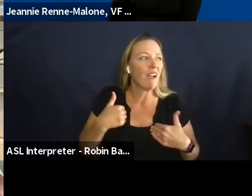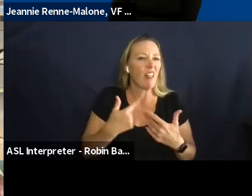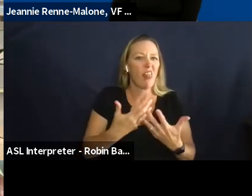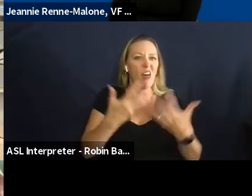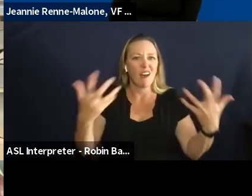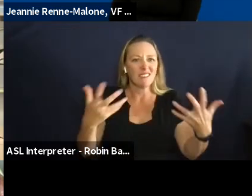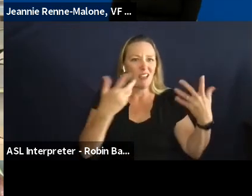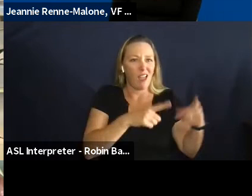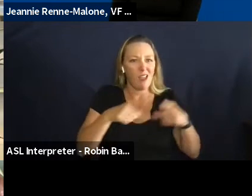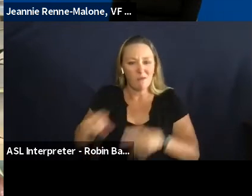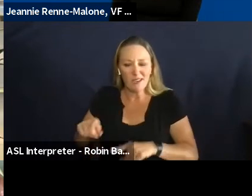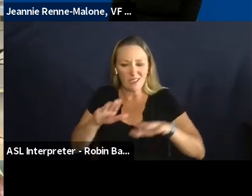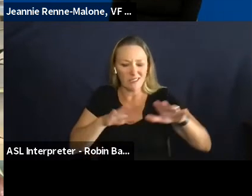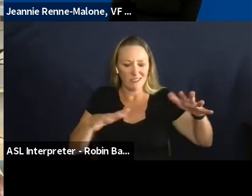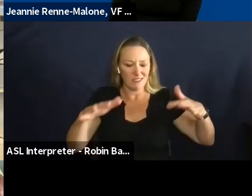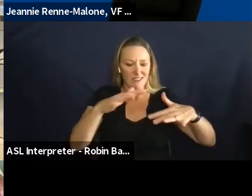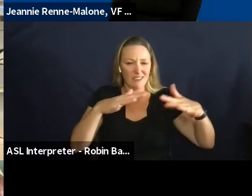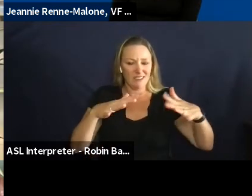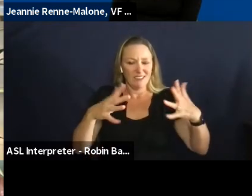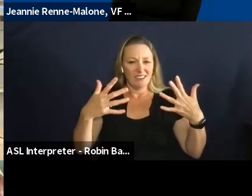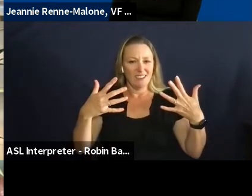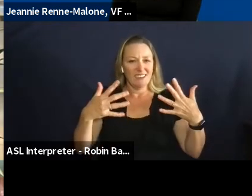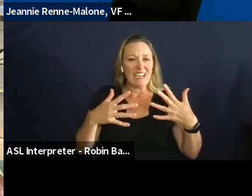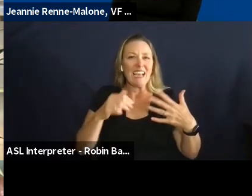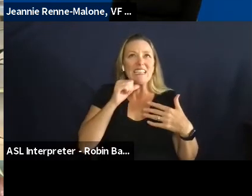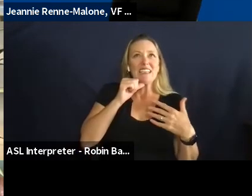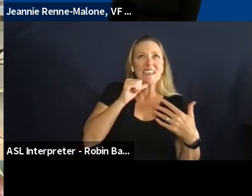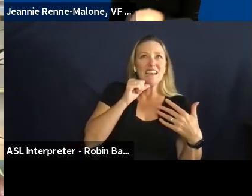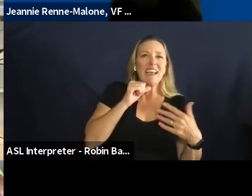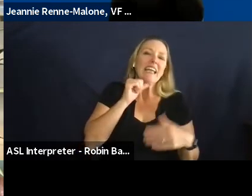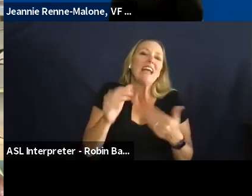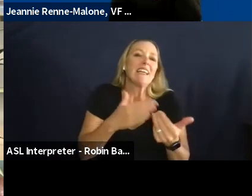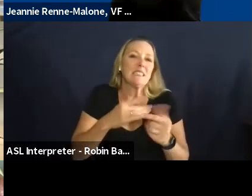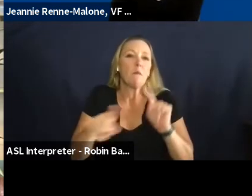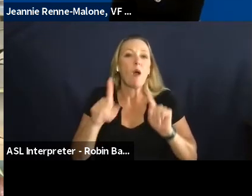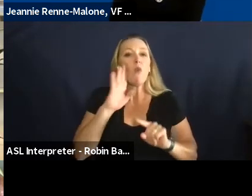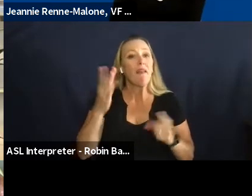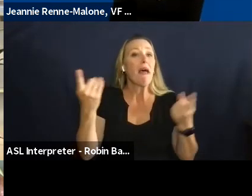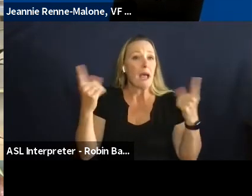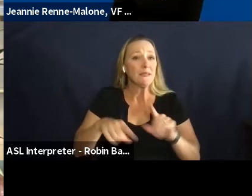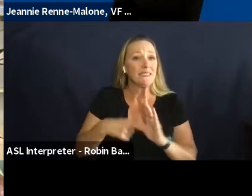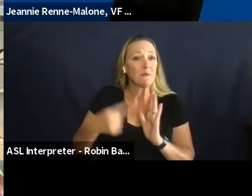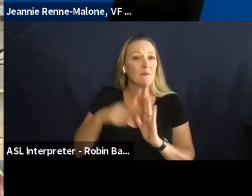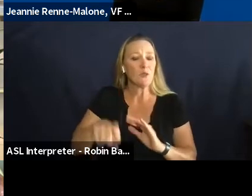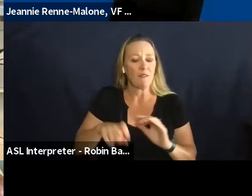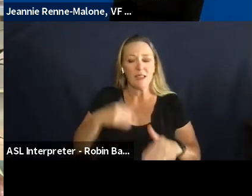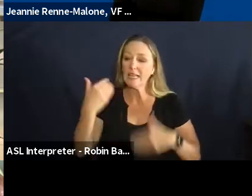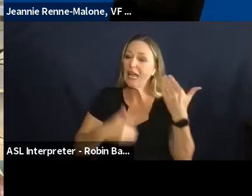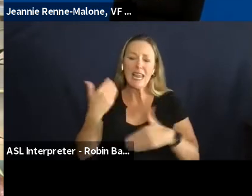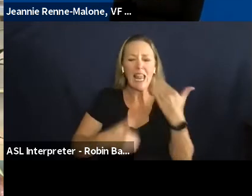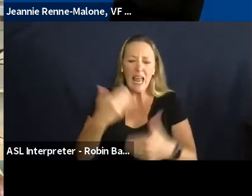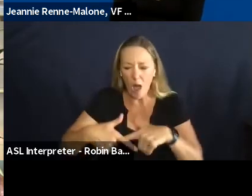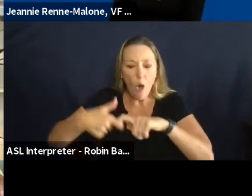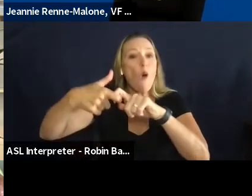it is very easy or it's not easy but it's going to happen that you reach a point where you're like all right i need to take a step back i need to reevaluate